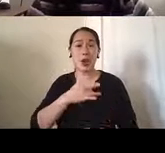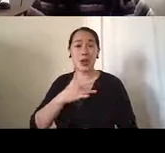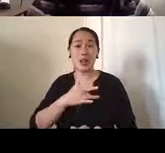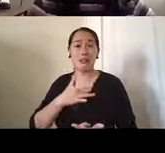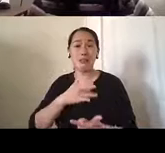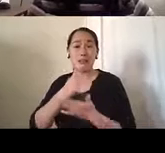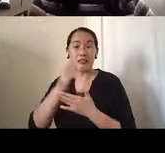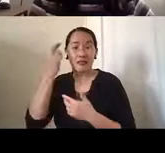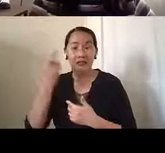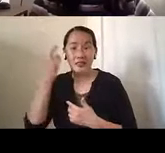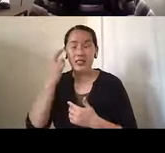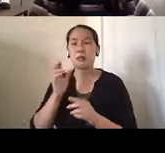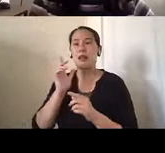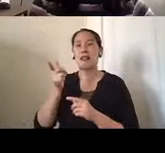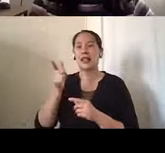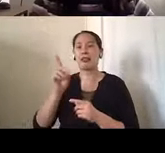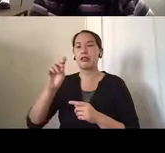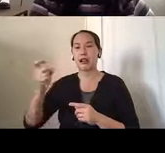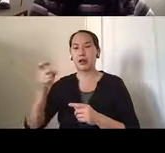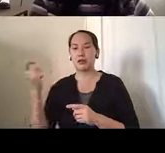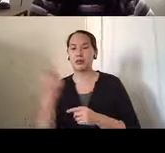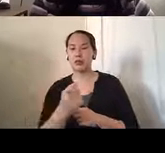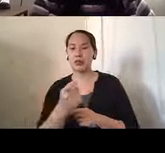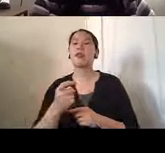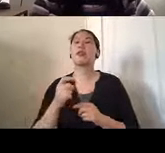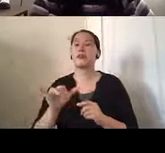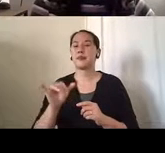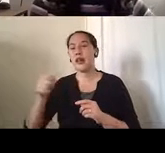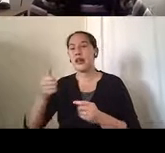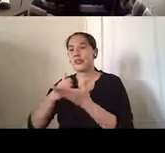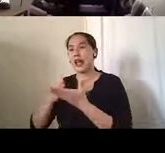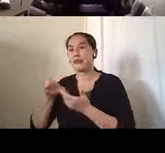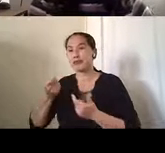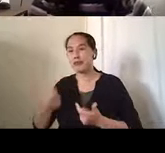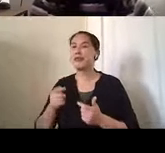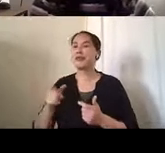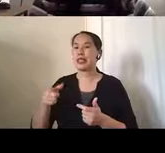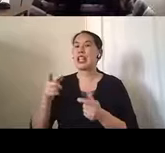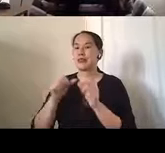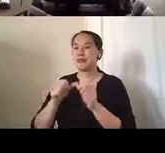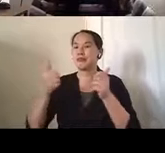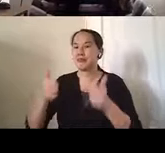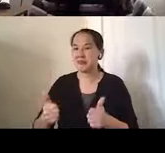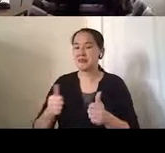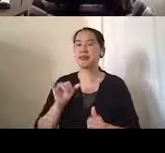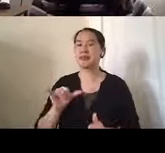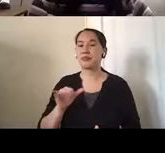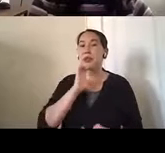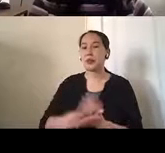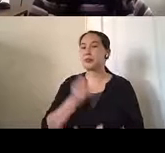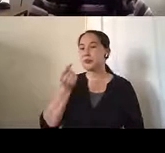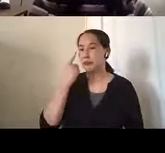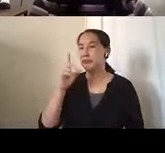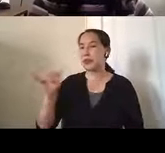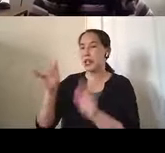But once the diagnosis was made and those factors were ruled out, he continued to progress. And she understood the progressive